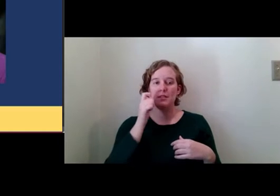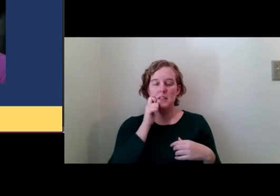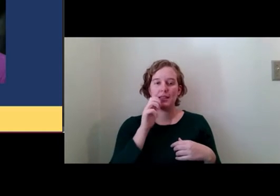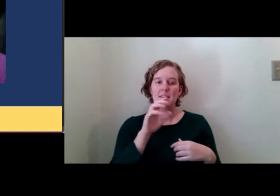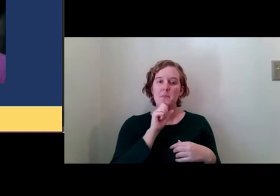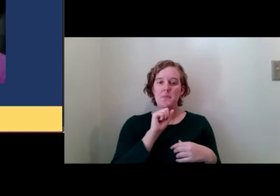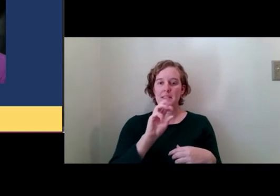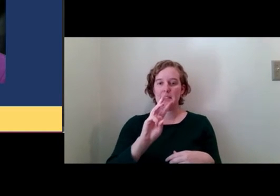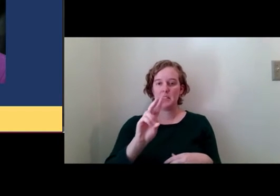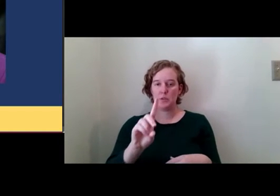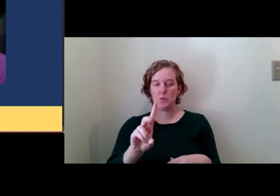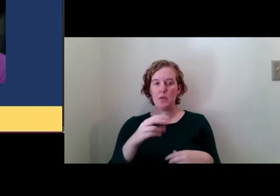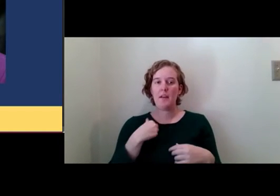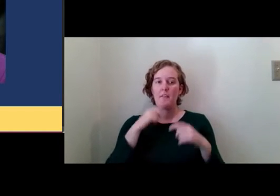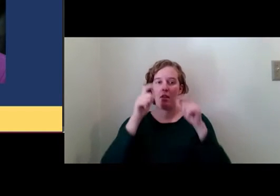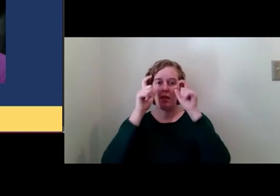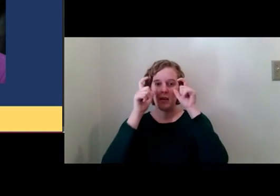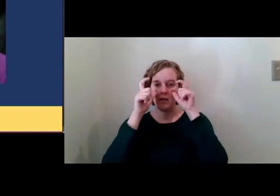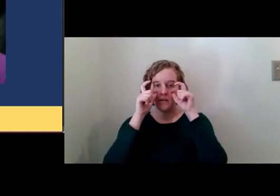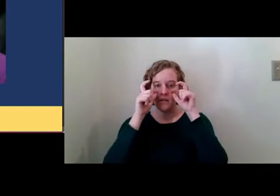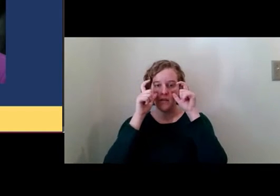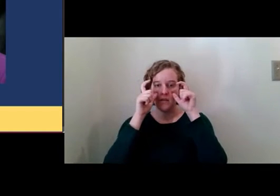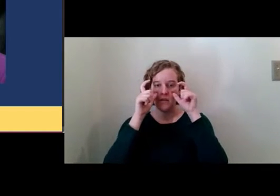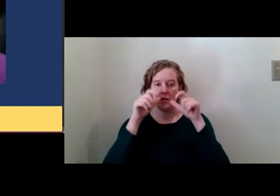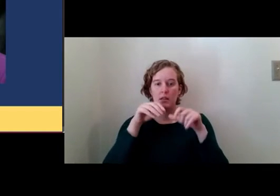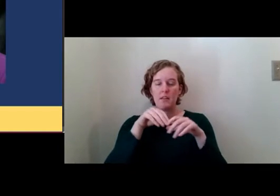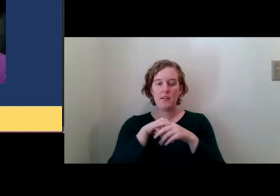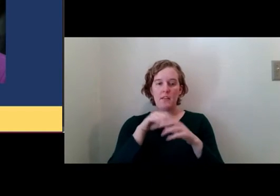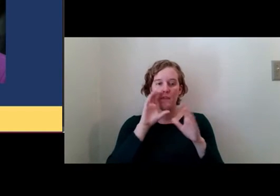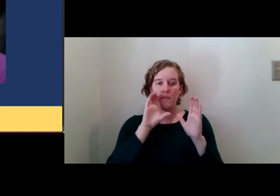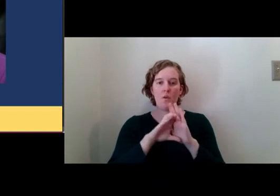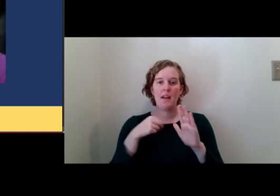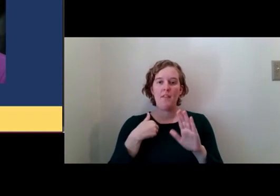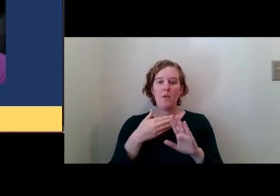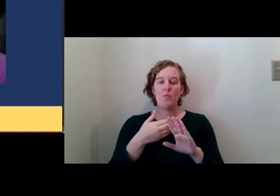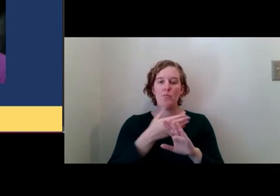And in this photo, I have a pre quarantine short afro.